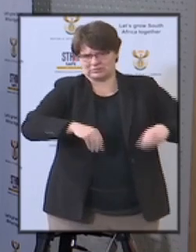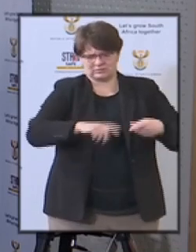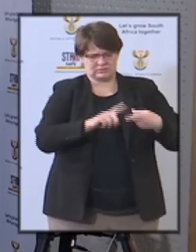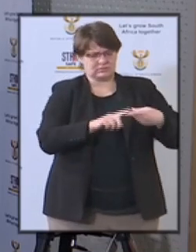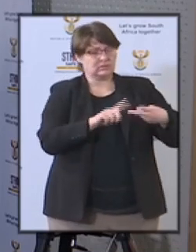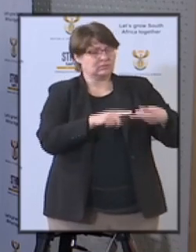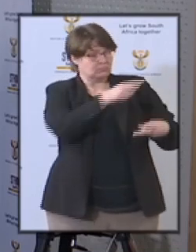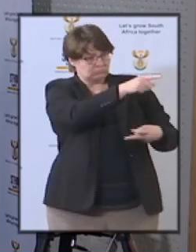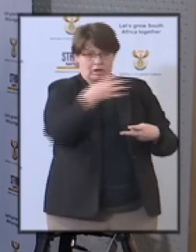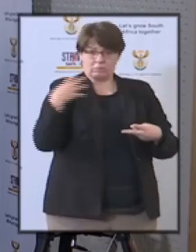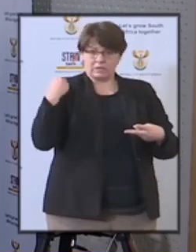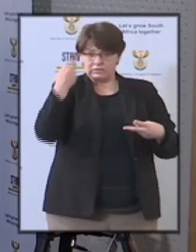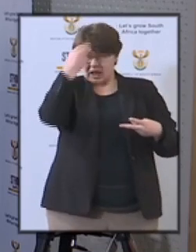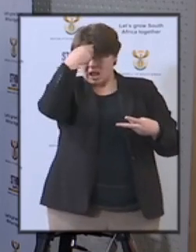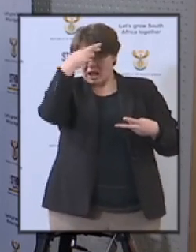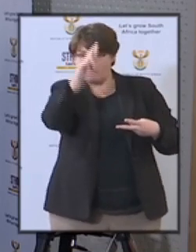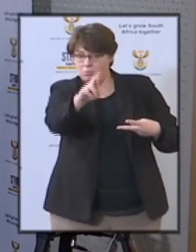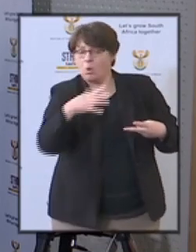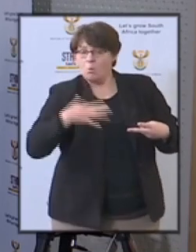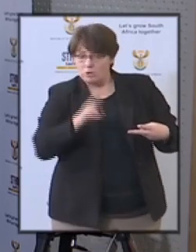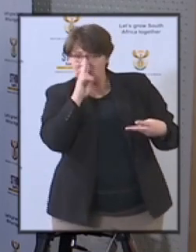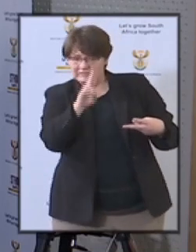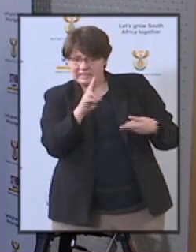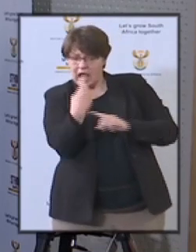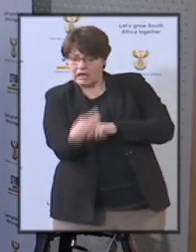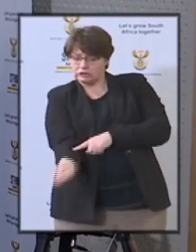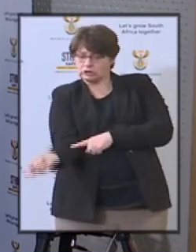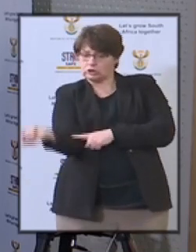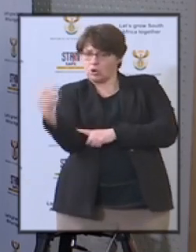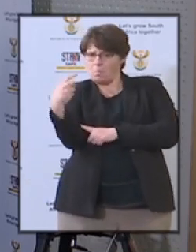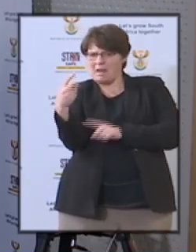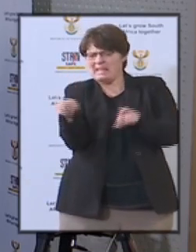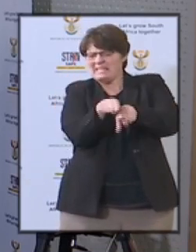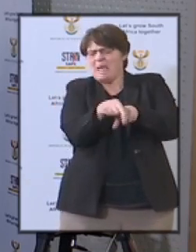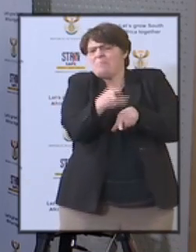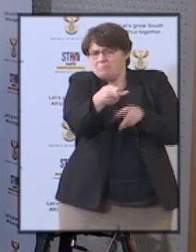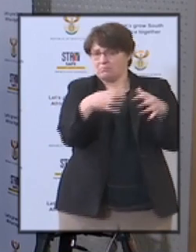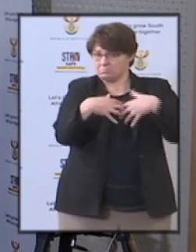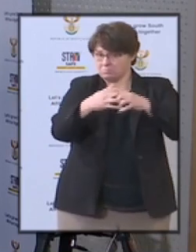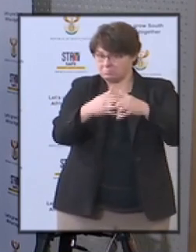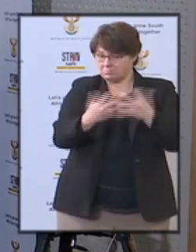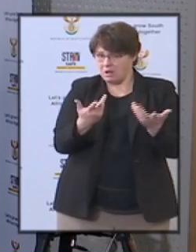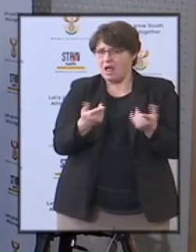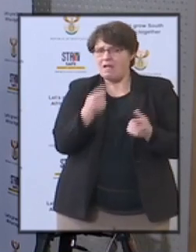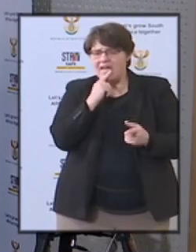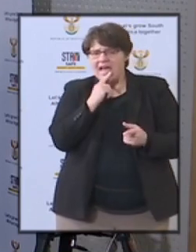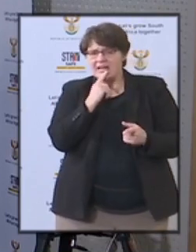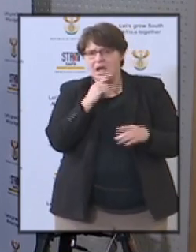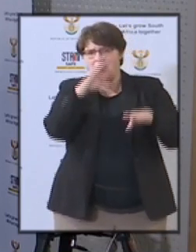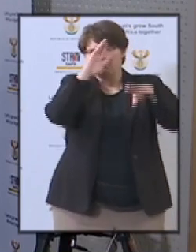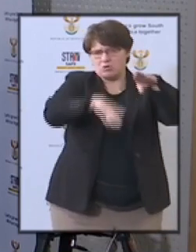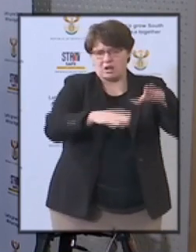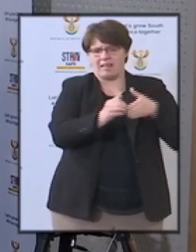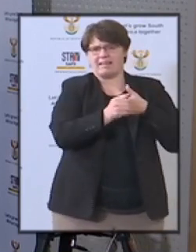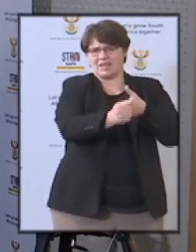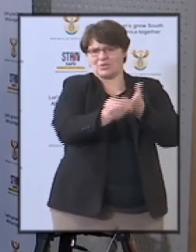to see a return of a of a scorpions type unit that is prosecutorial led